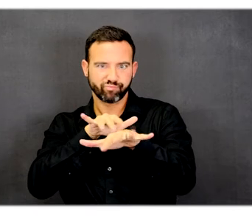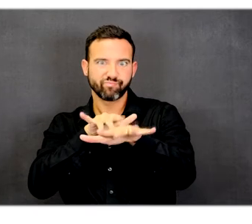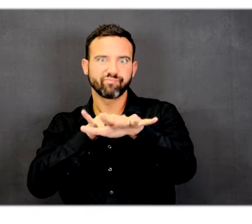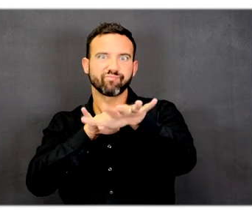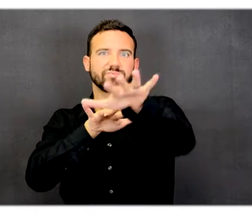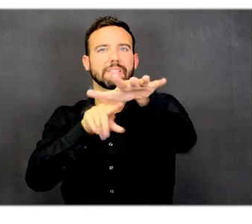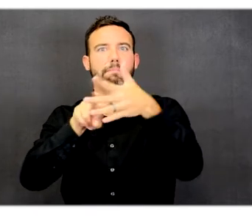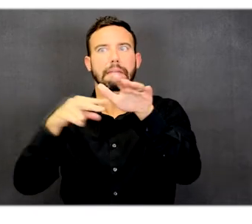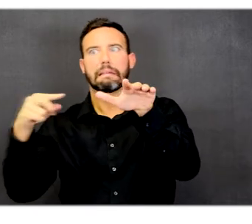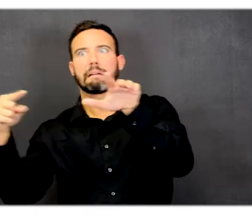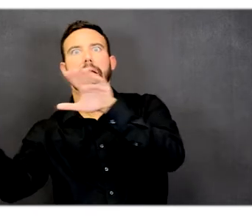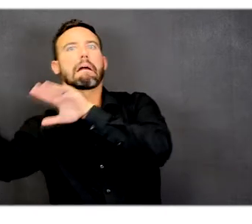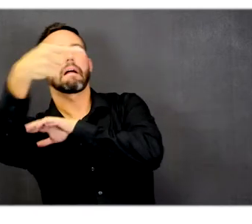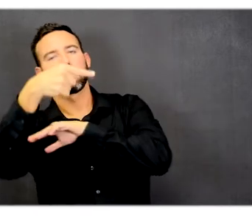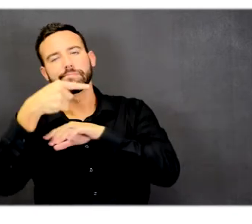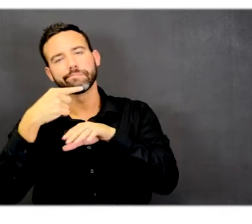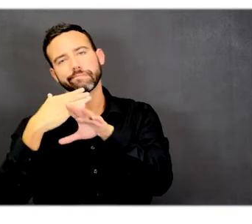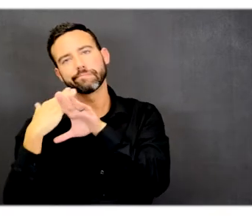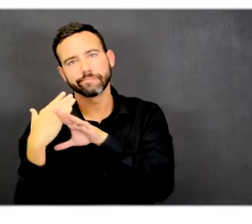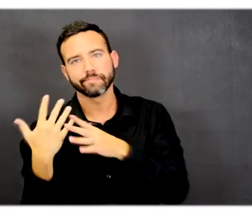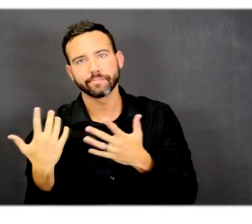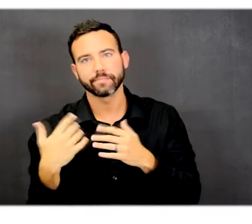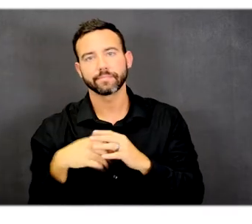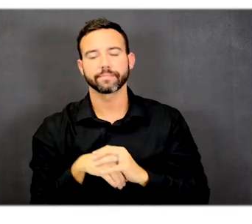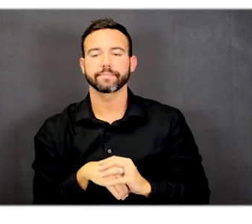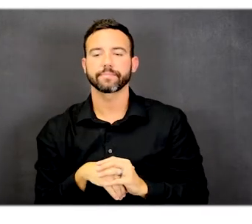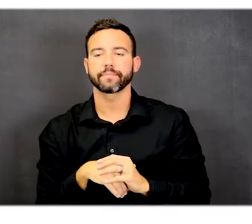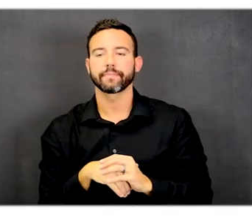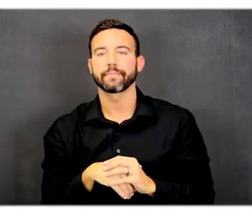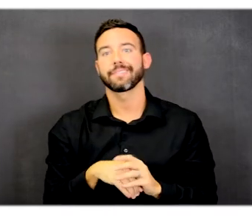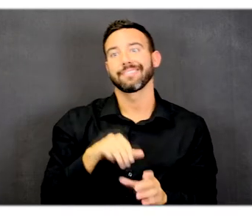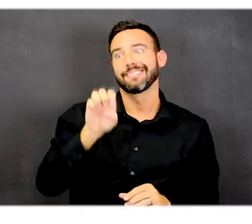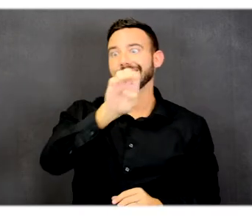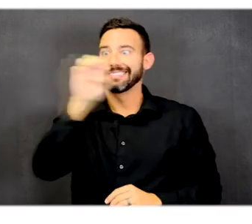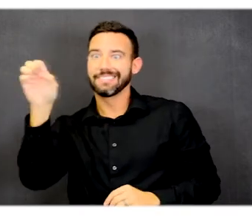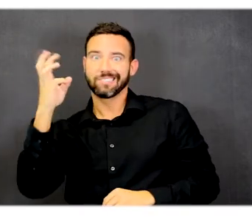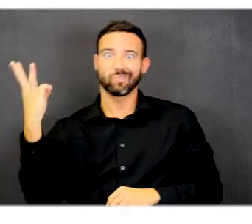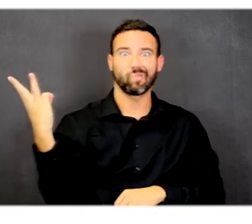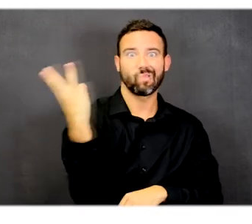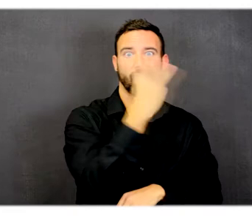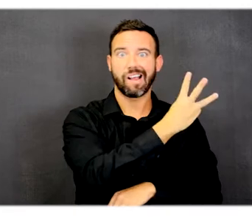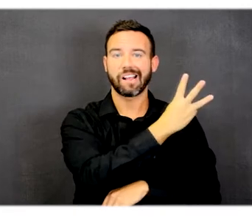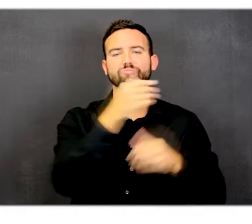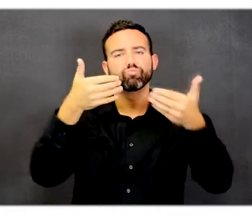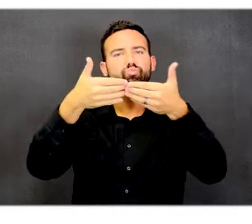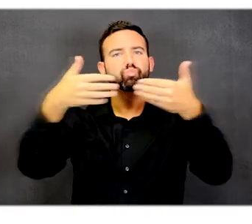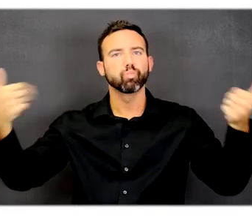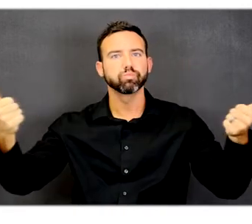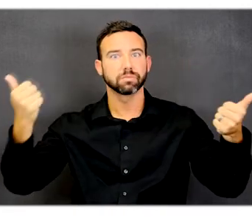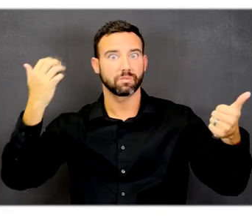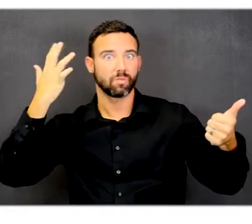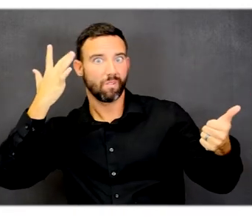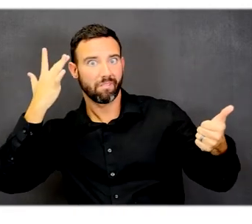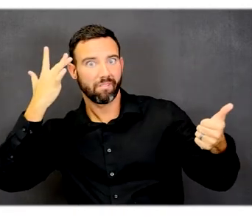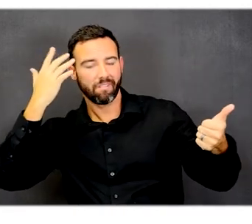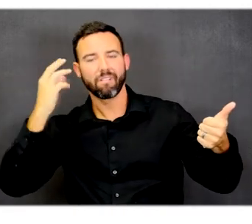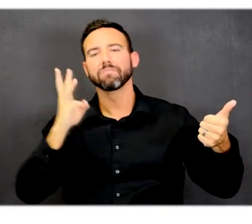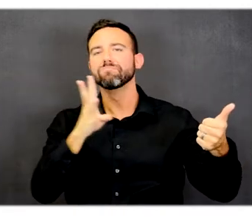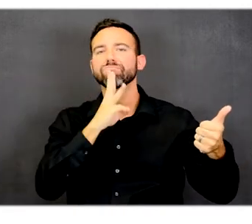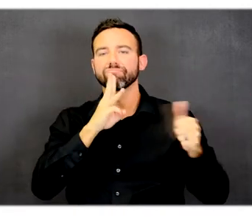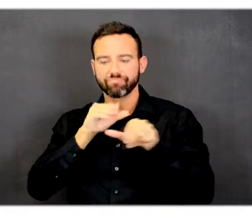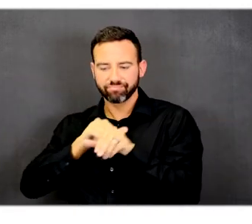The west side and east side of the property are separated by a creek bed that is approximately 40 feet below the office building.